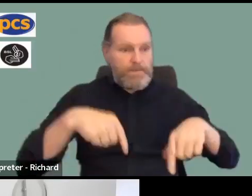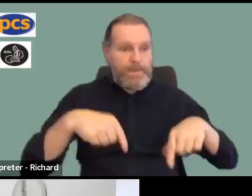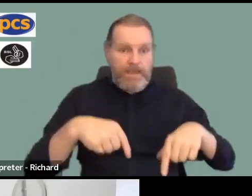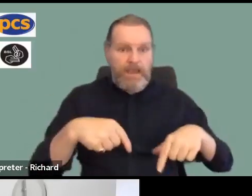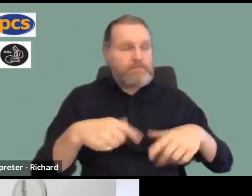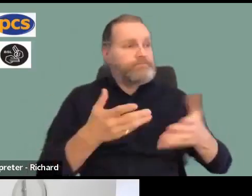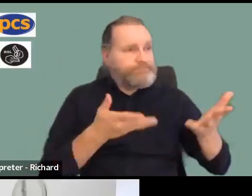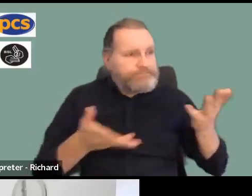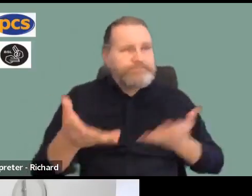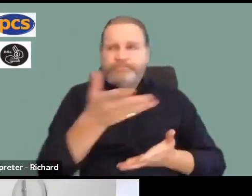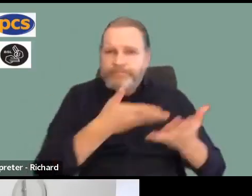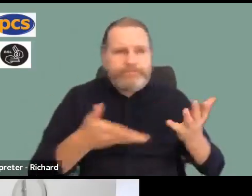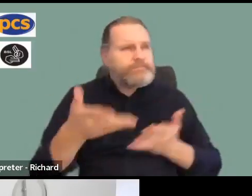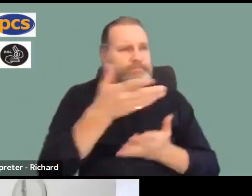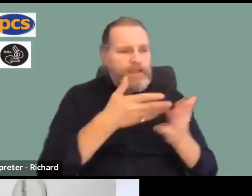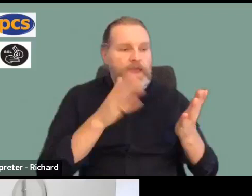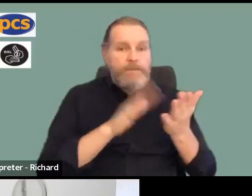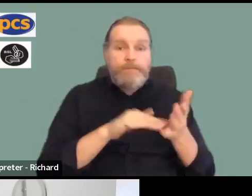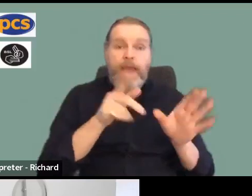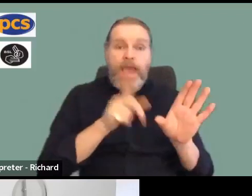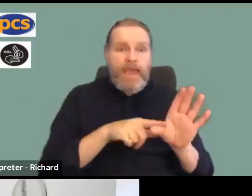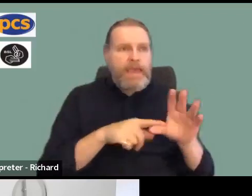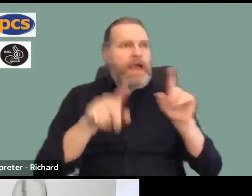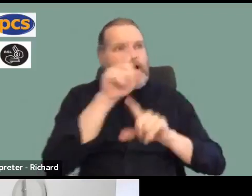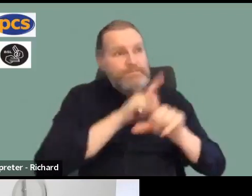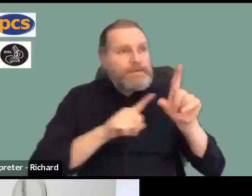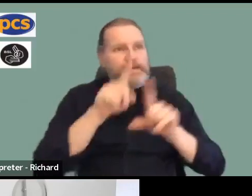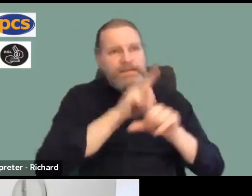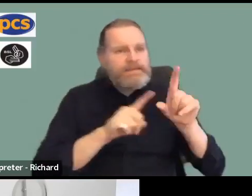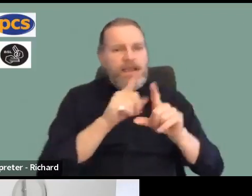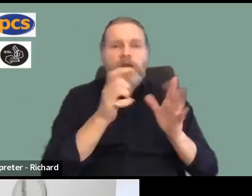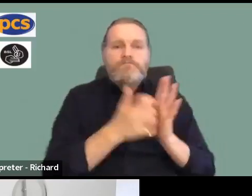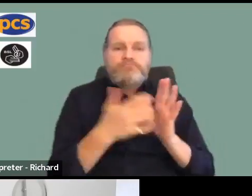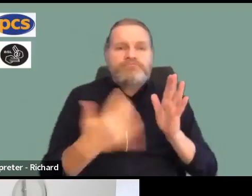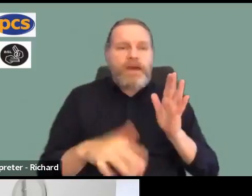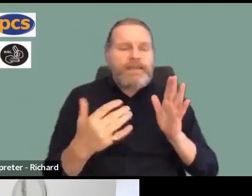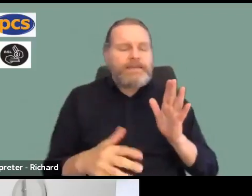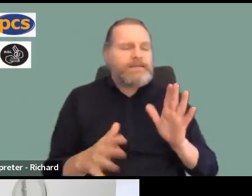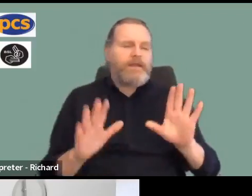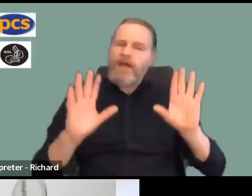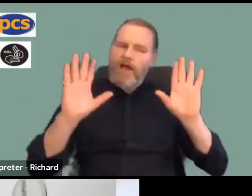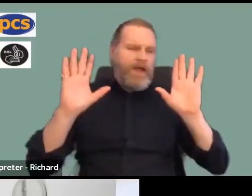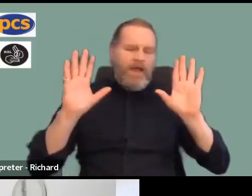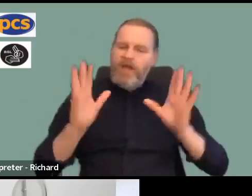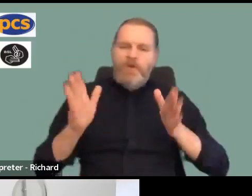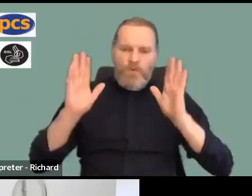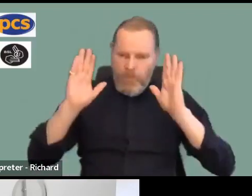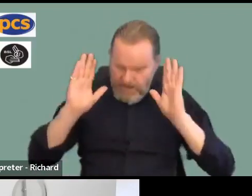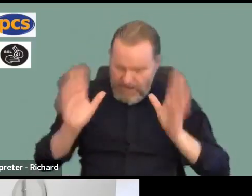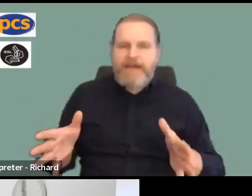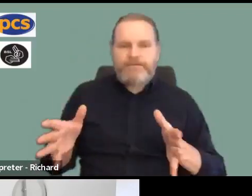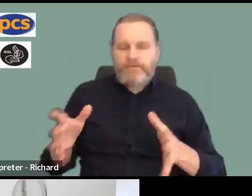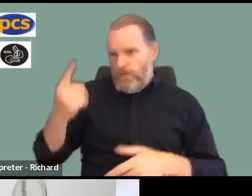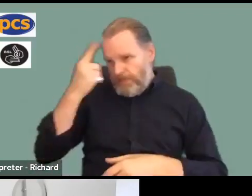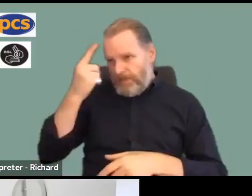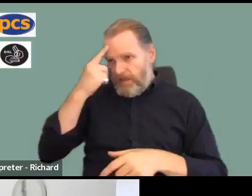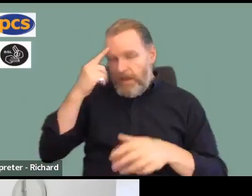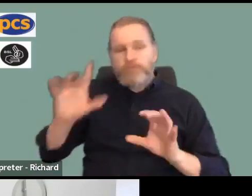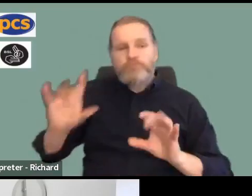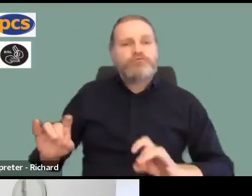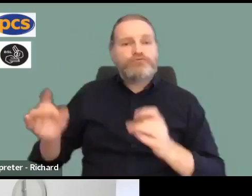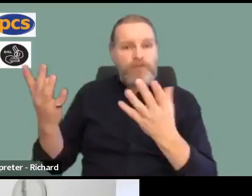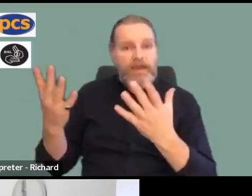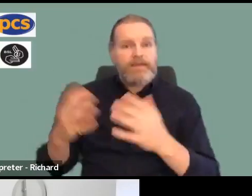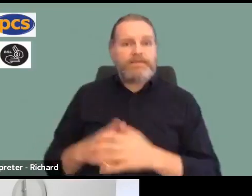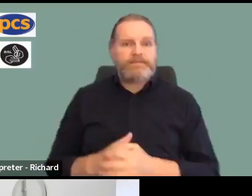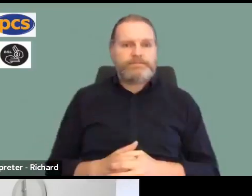in May, where reps from around the union gathered in Brighton, we had no choice but to move to a statutory industrial action ballot. And